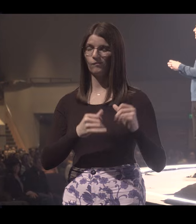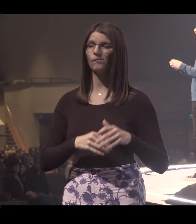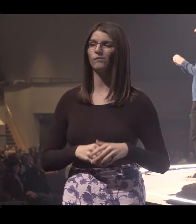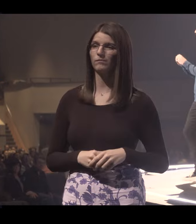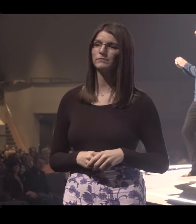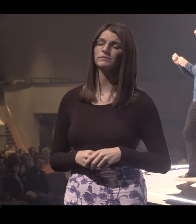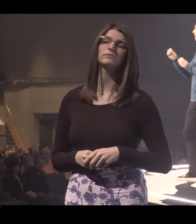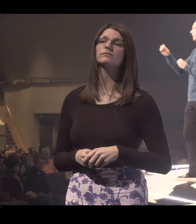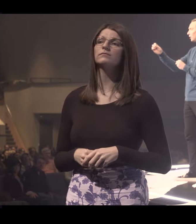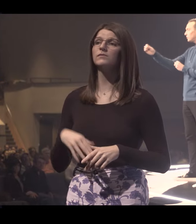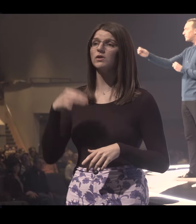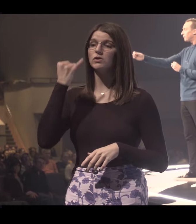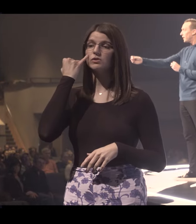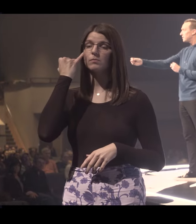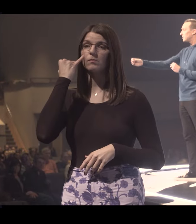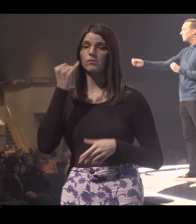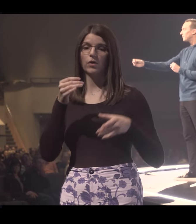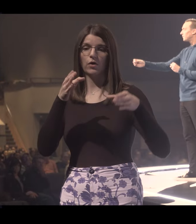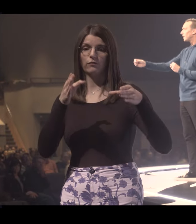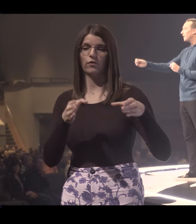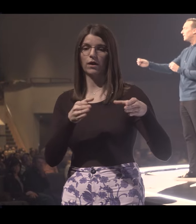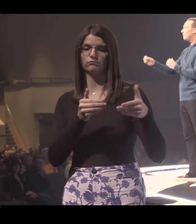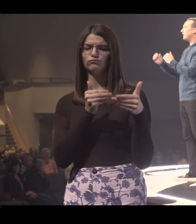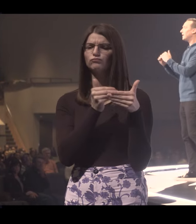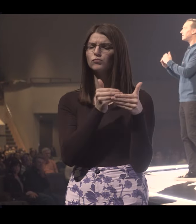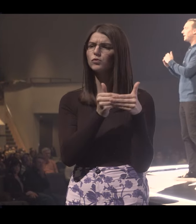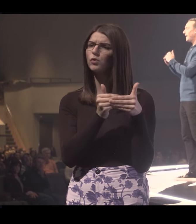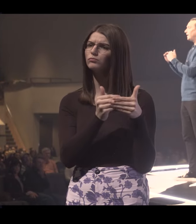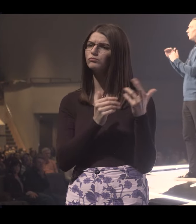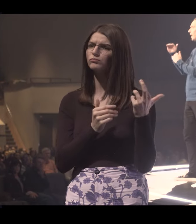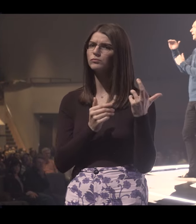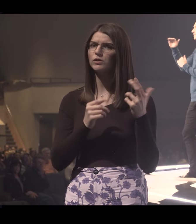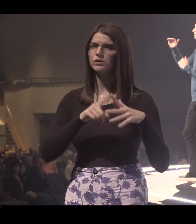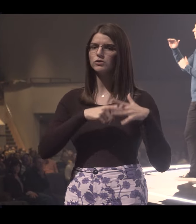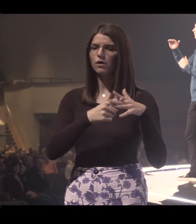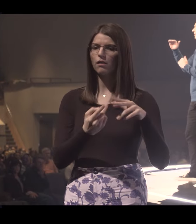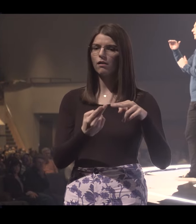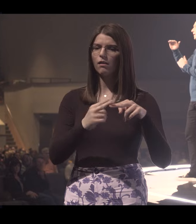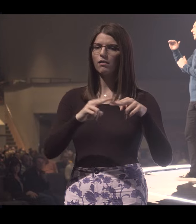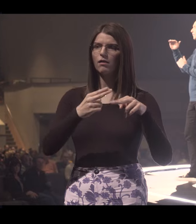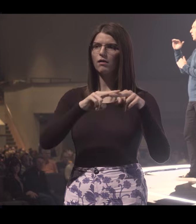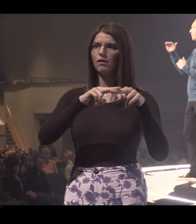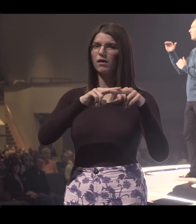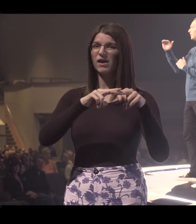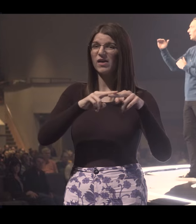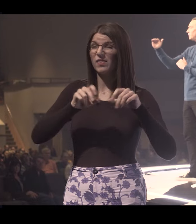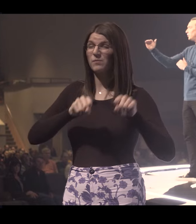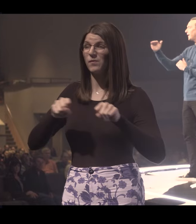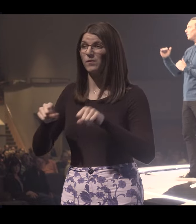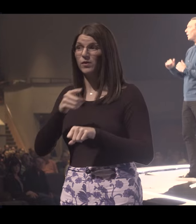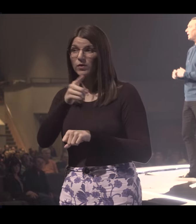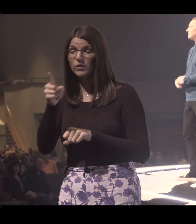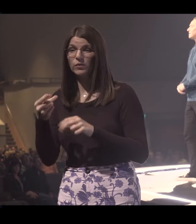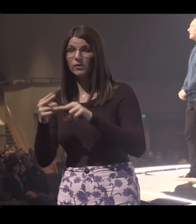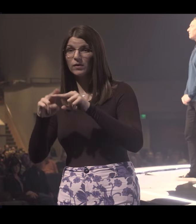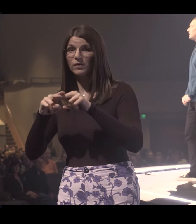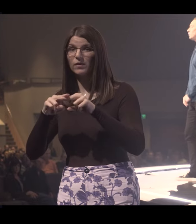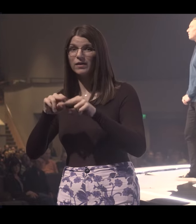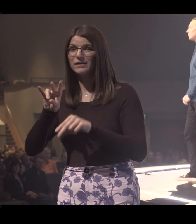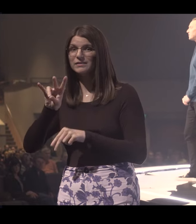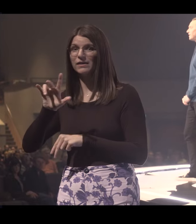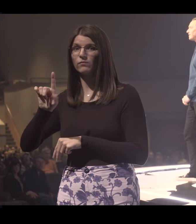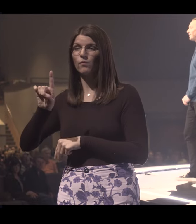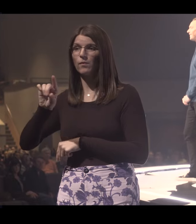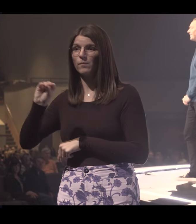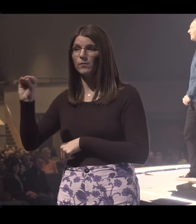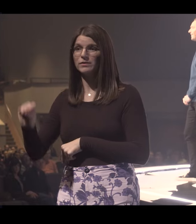In fact, they found that if you have a close friend that begins gaining weight, the probability of you gaining weight